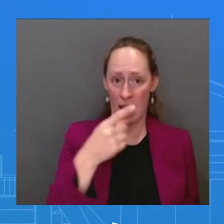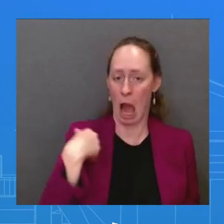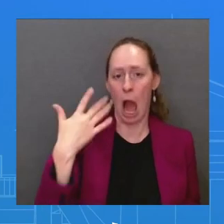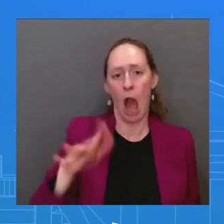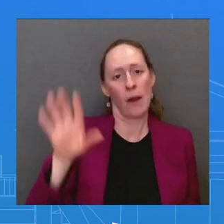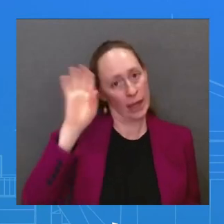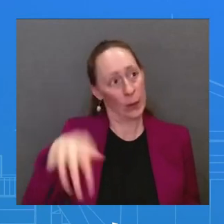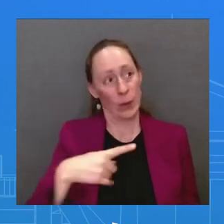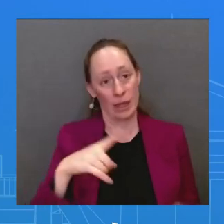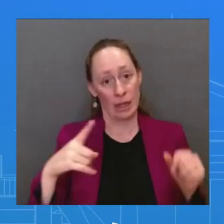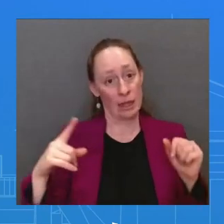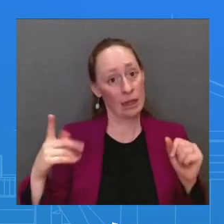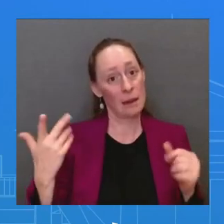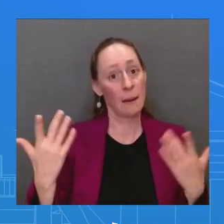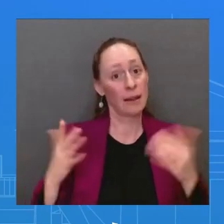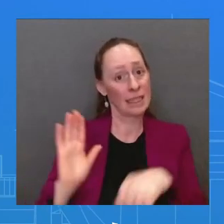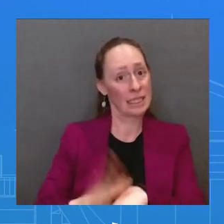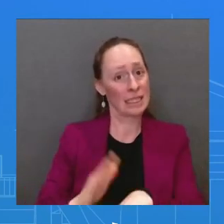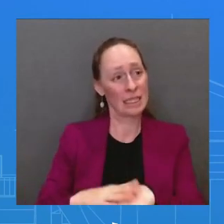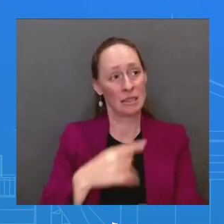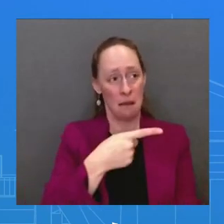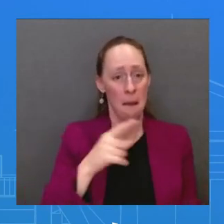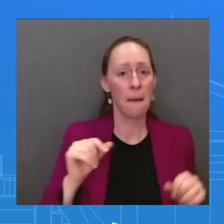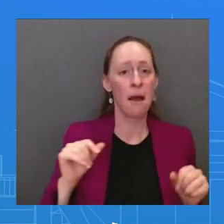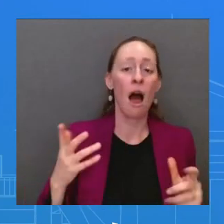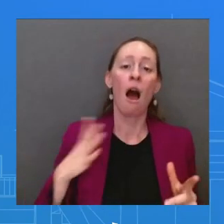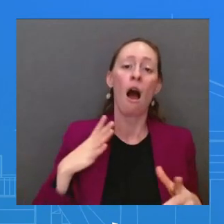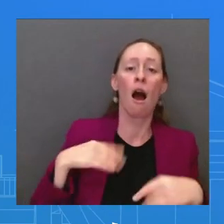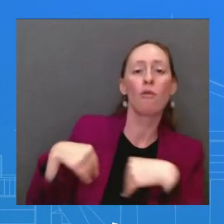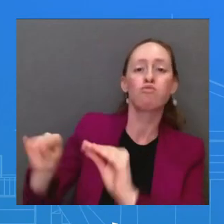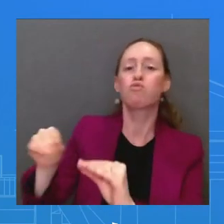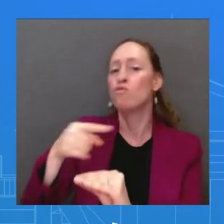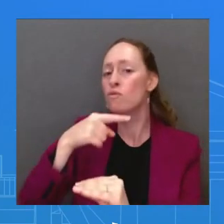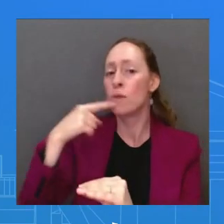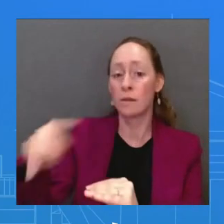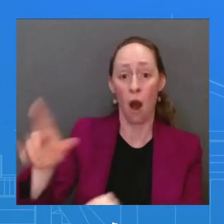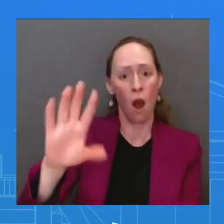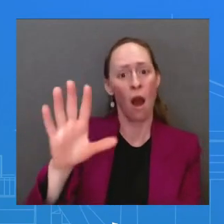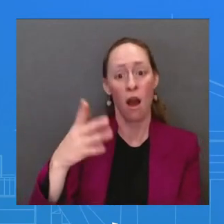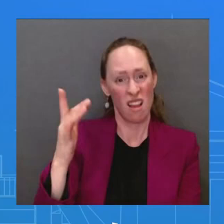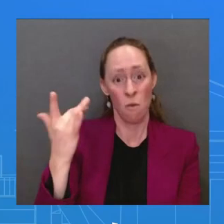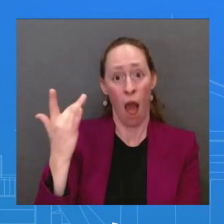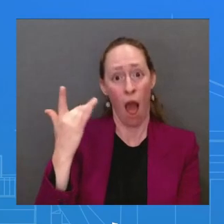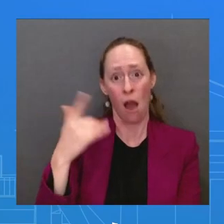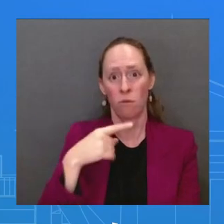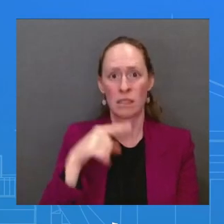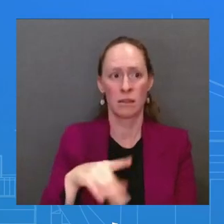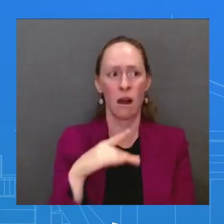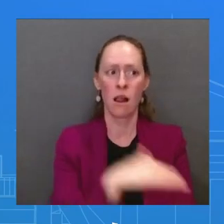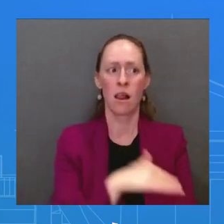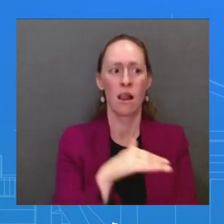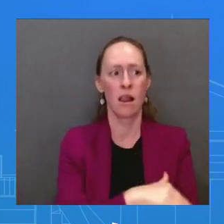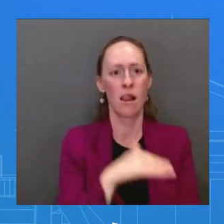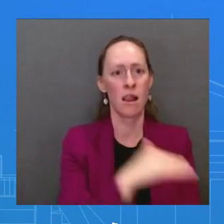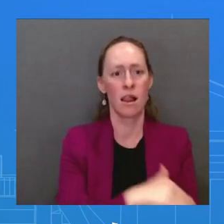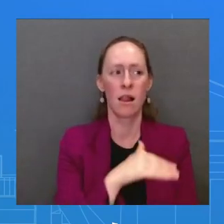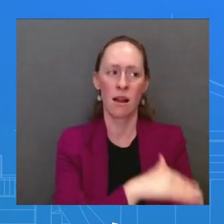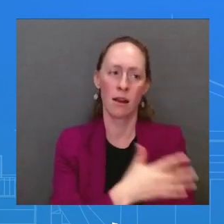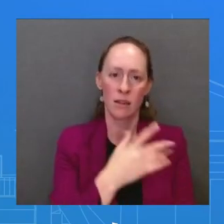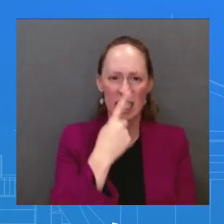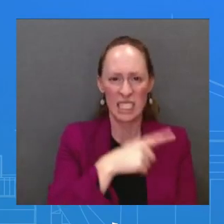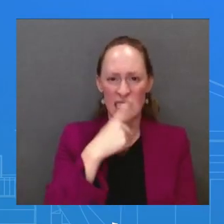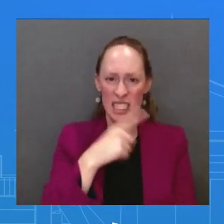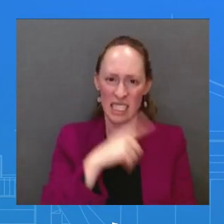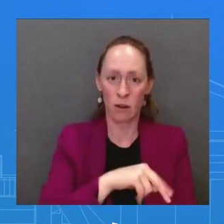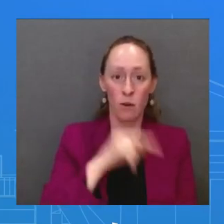to generate this kind of support from North Korea is that we have continued to squeeze North – Russia's defense industrial